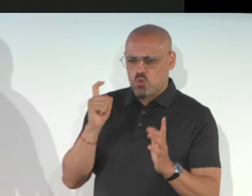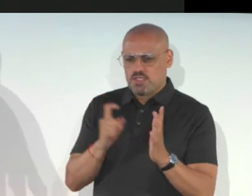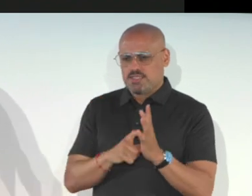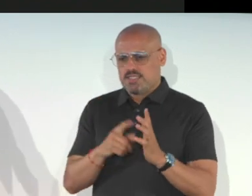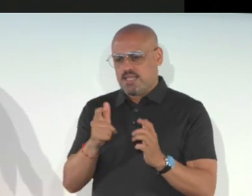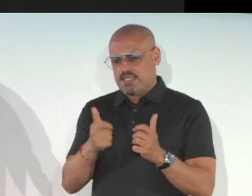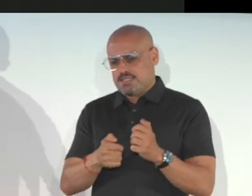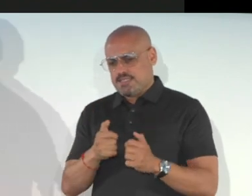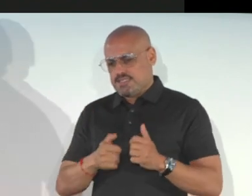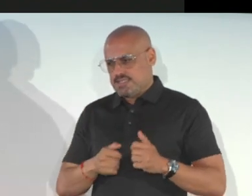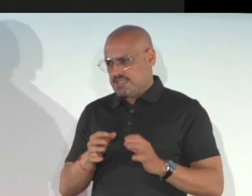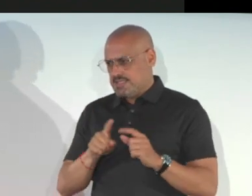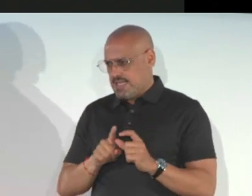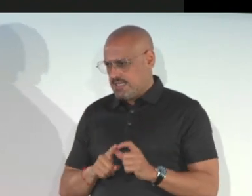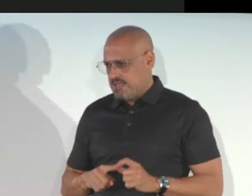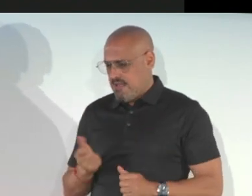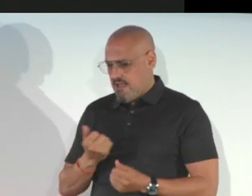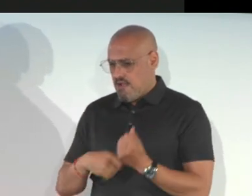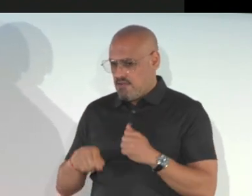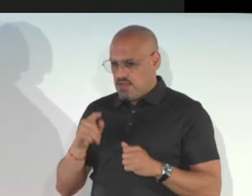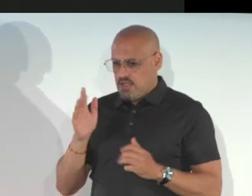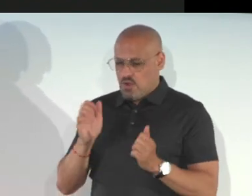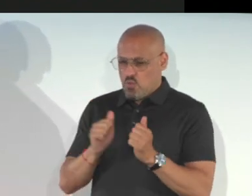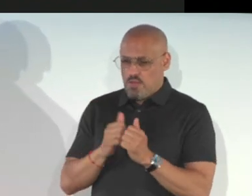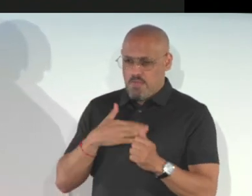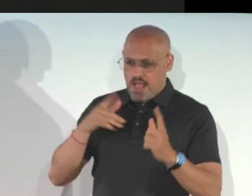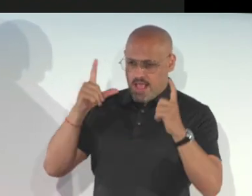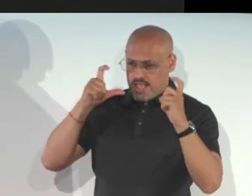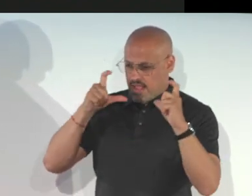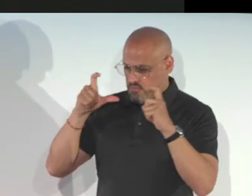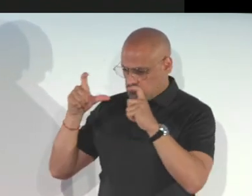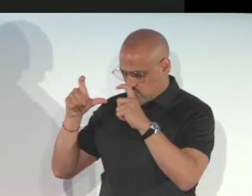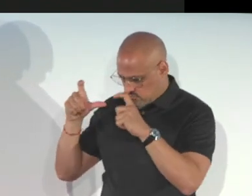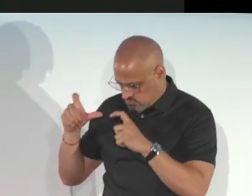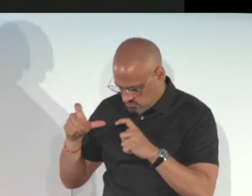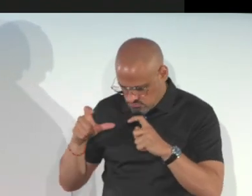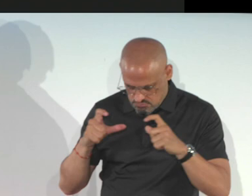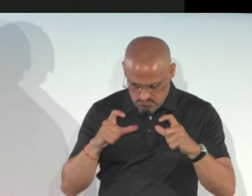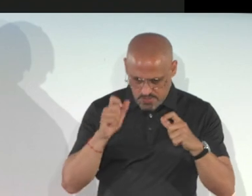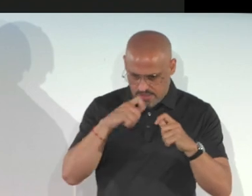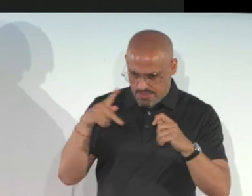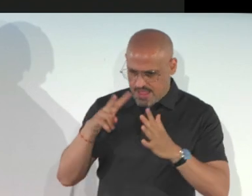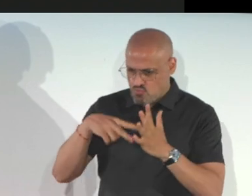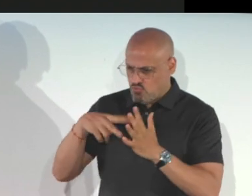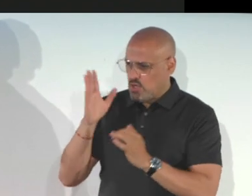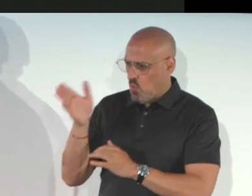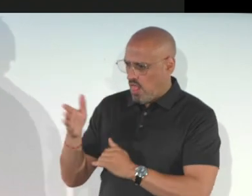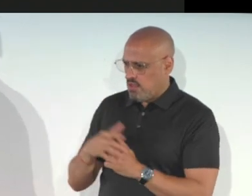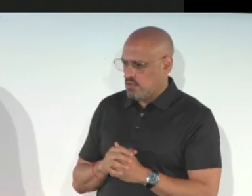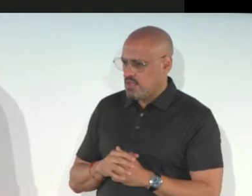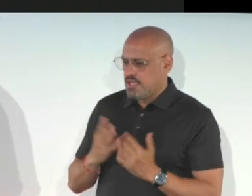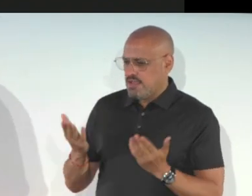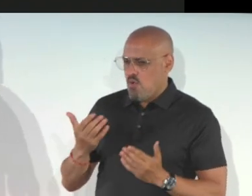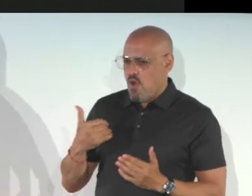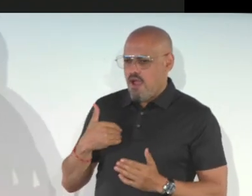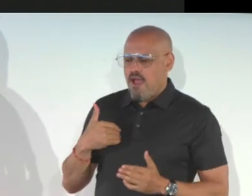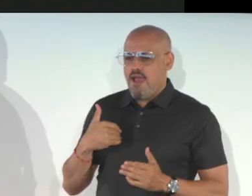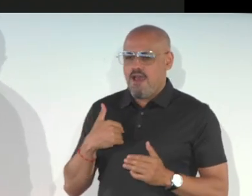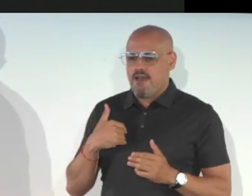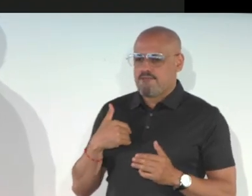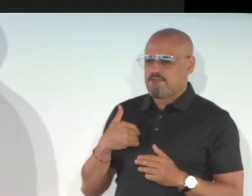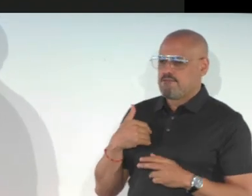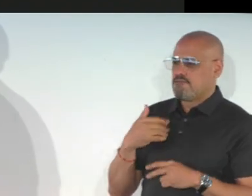auto detect text. So everything that I pointed with my camera, it will be read by the application.